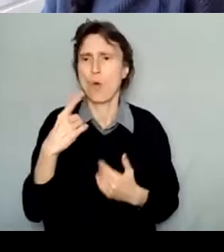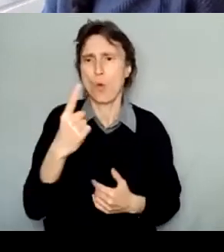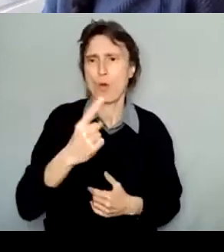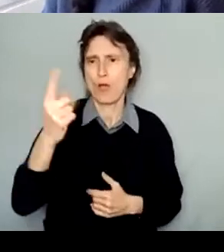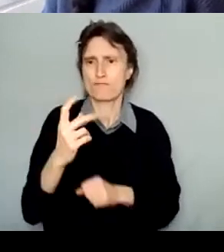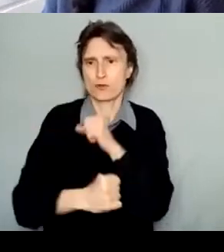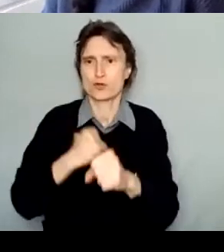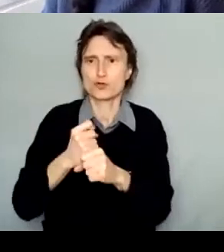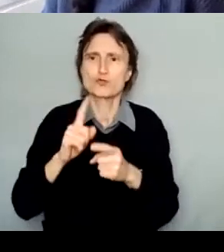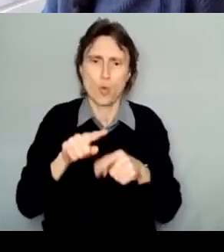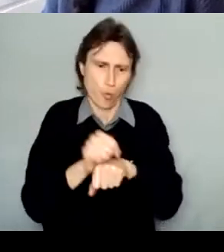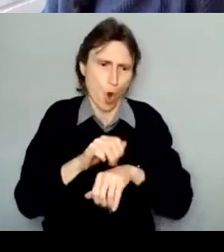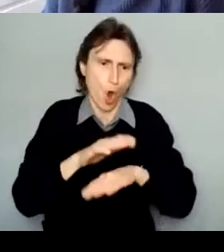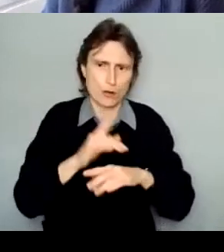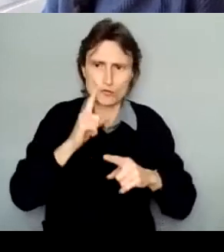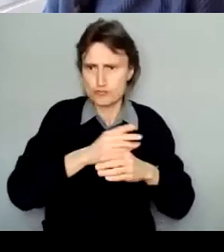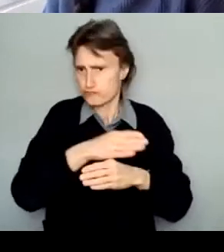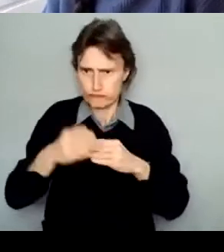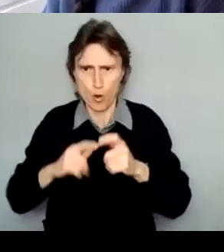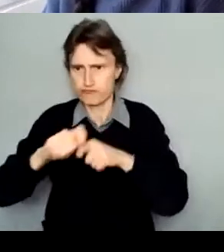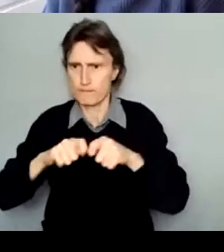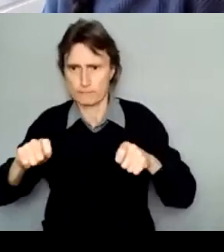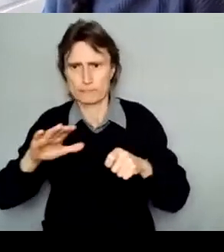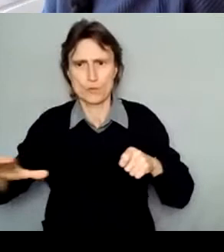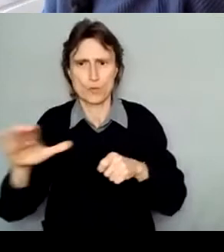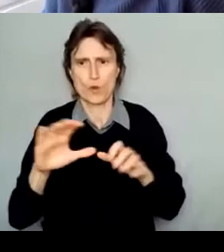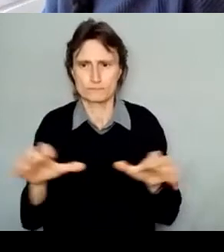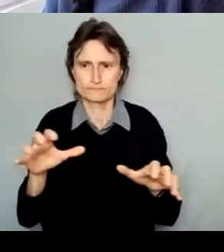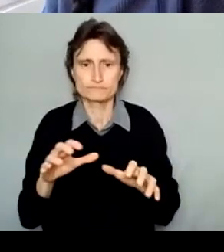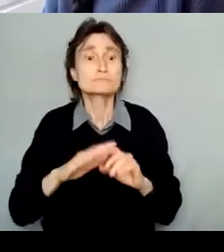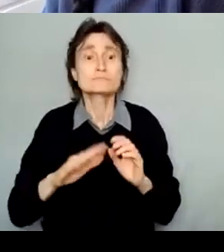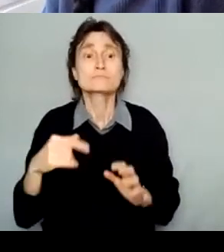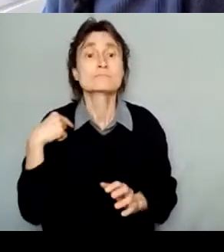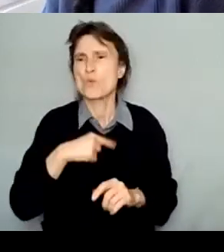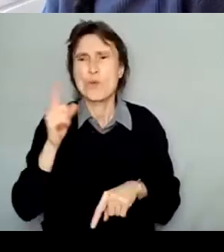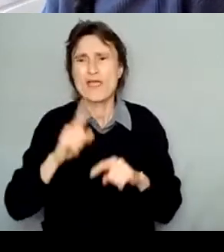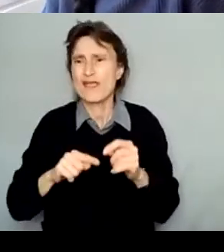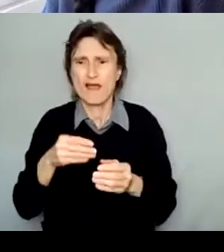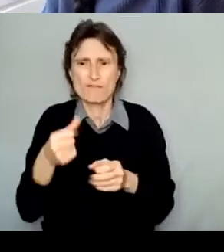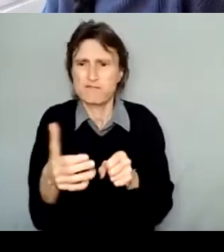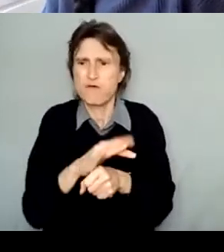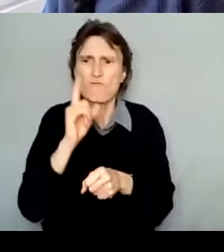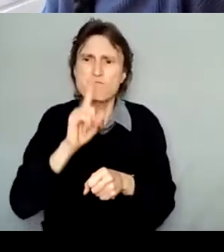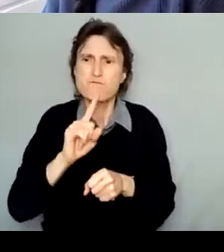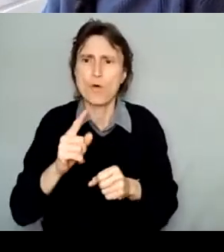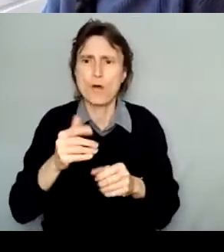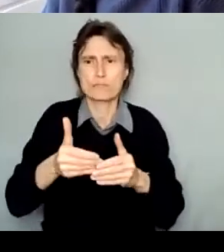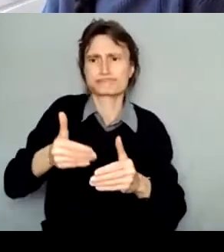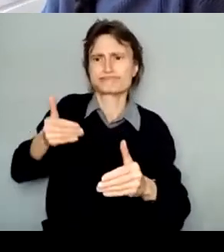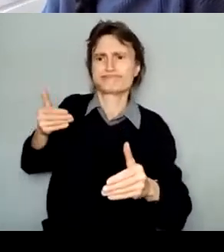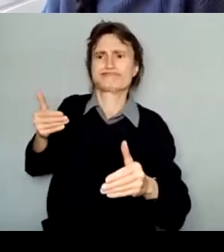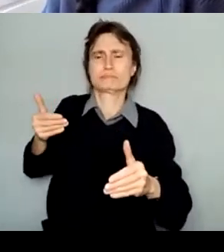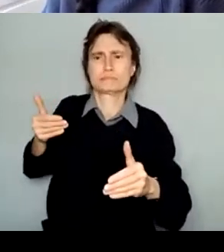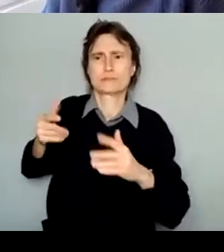Please keep in mind that we are unable to fund fully retroactive projects, which means that your project may already be